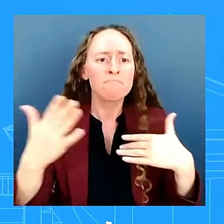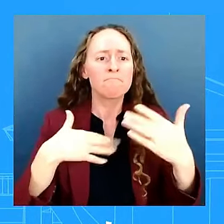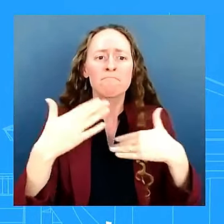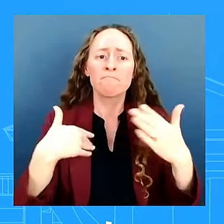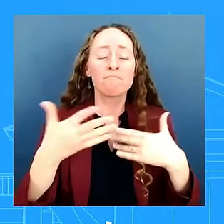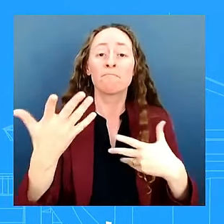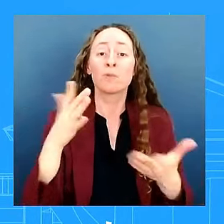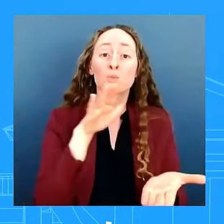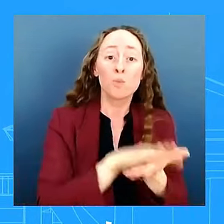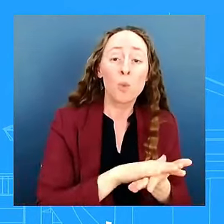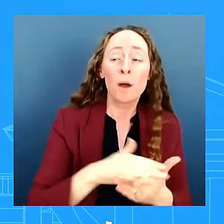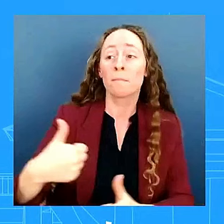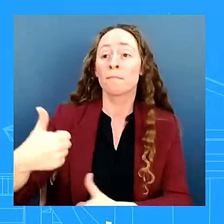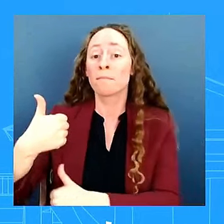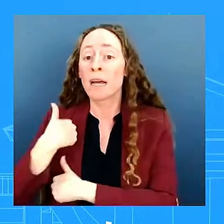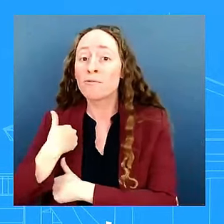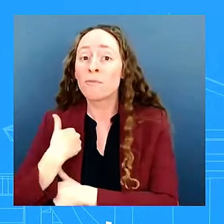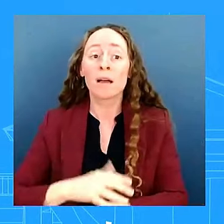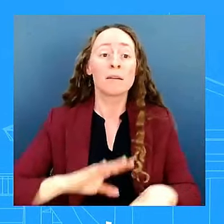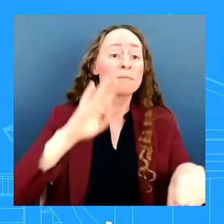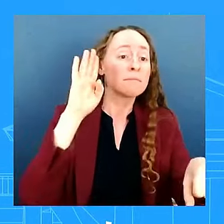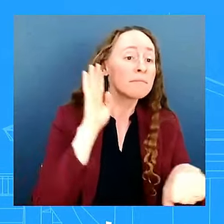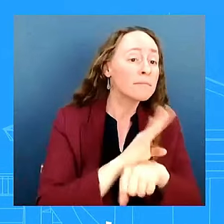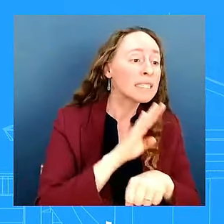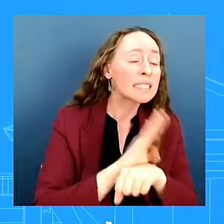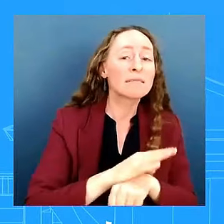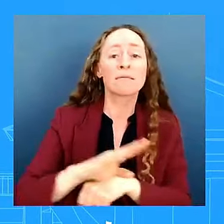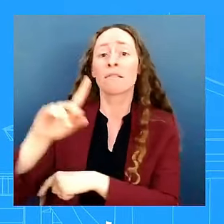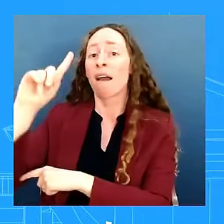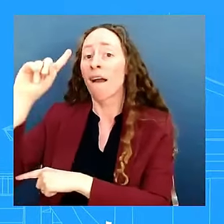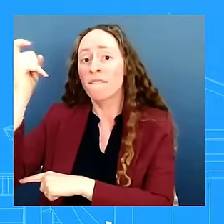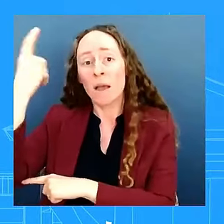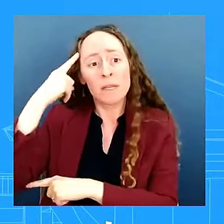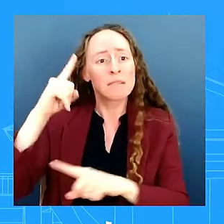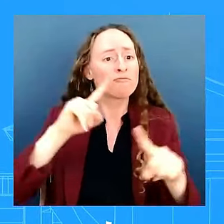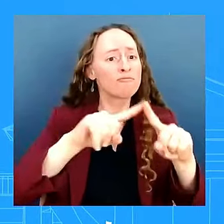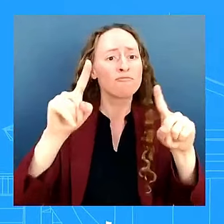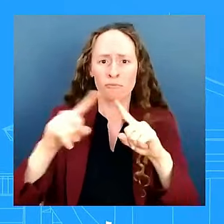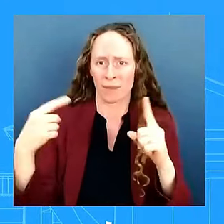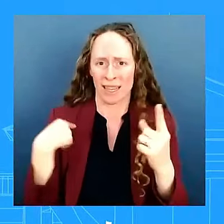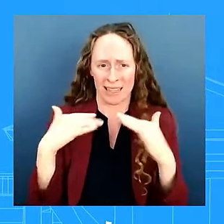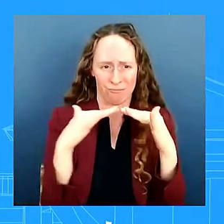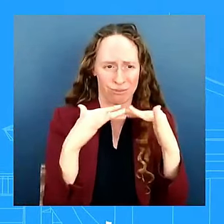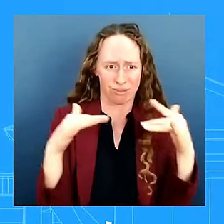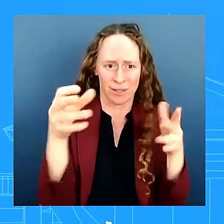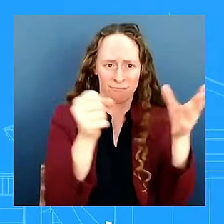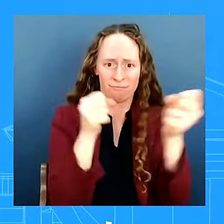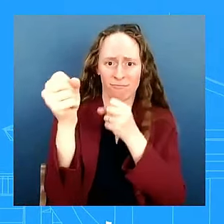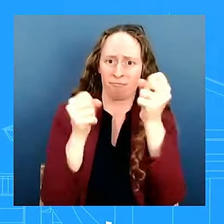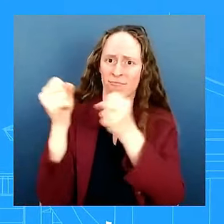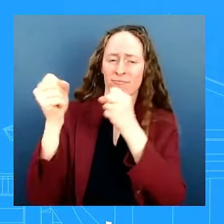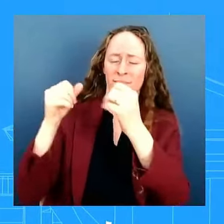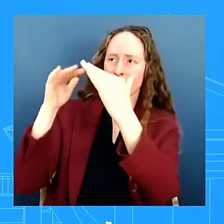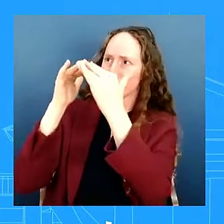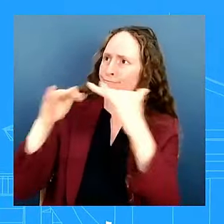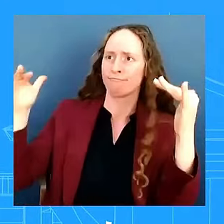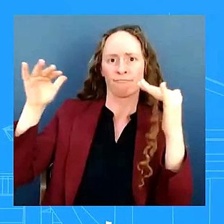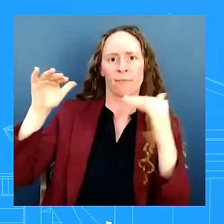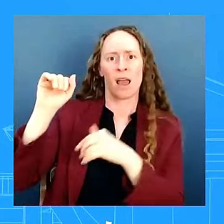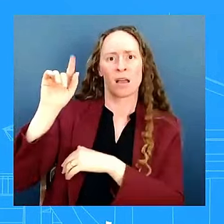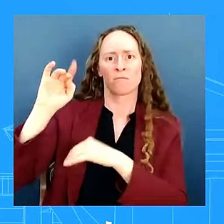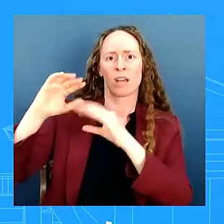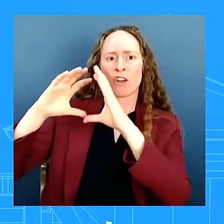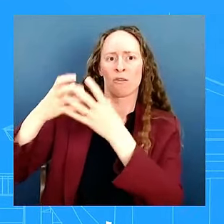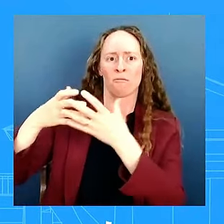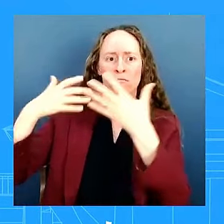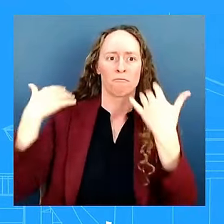government uh this is the most diverse presidential administration in history uh because the president and the vice president believes in that